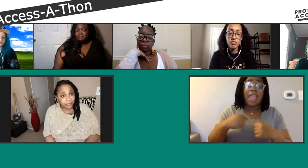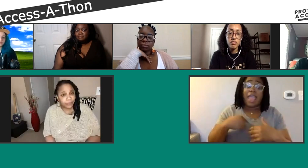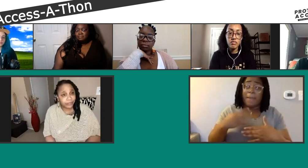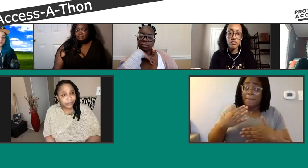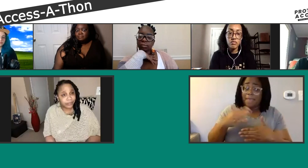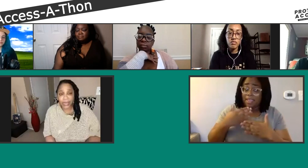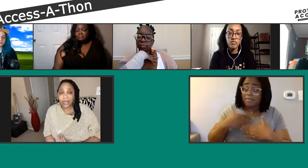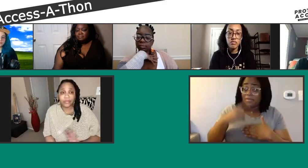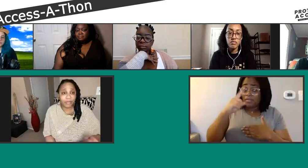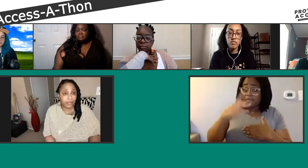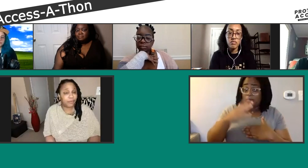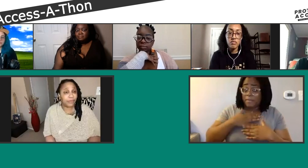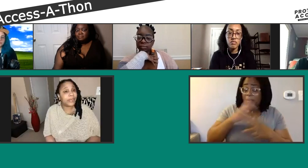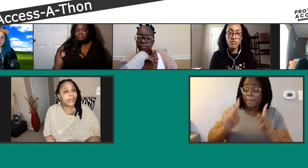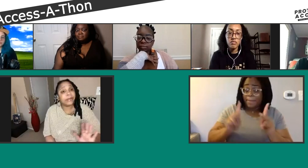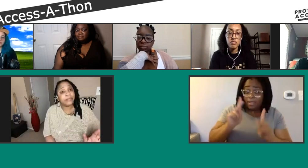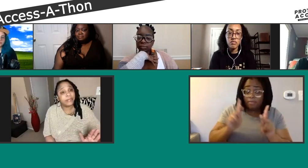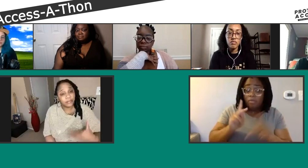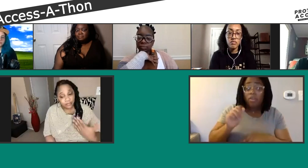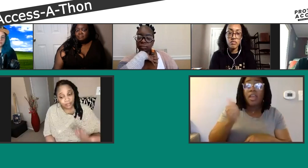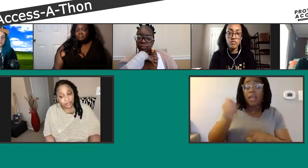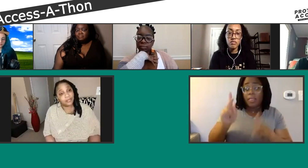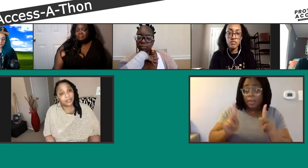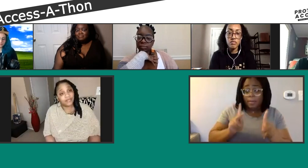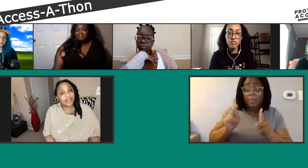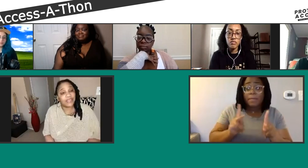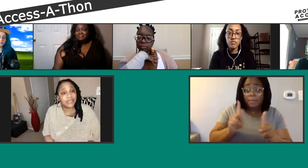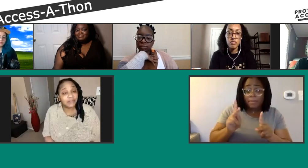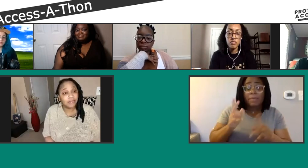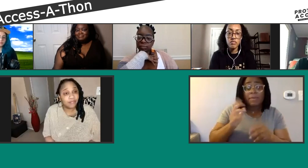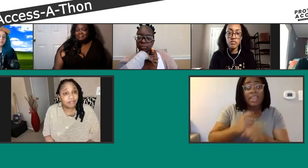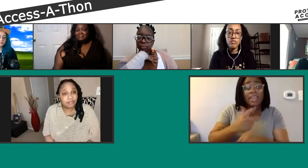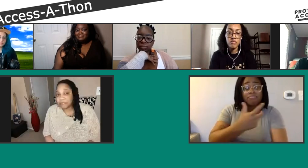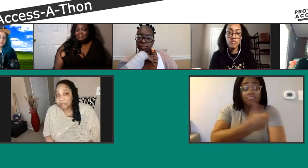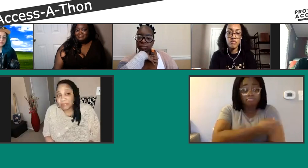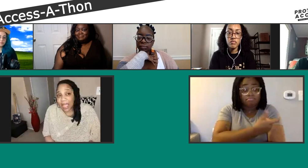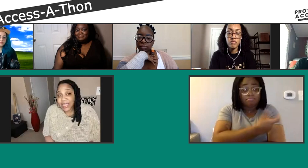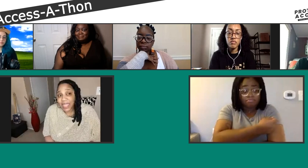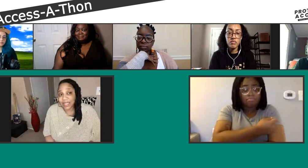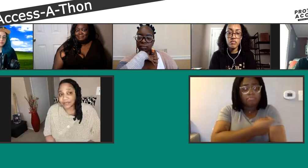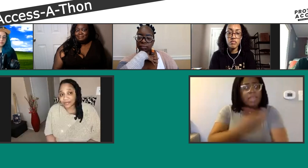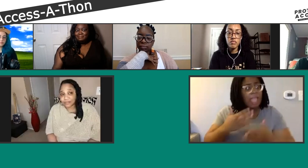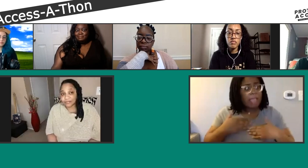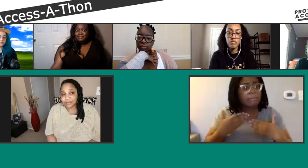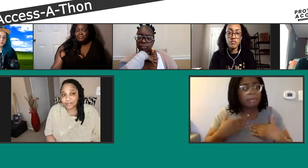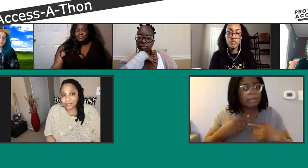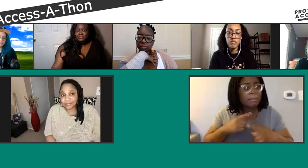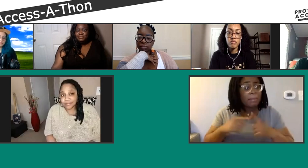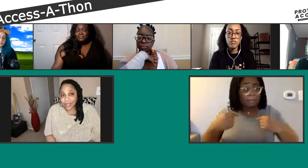people and other people getting vaccine. I can't.